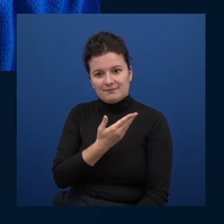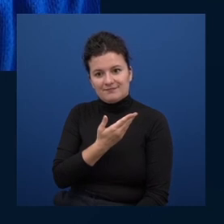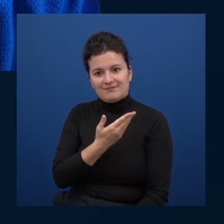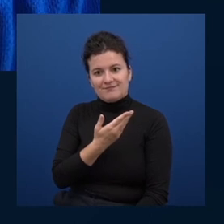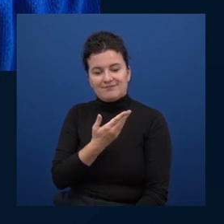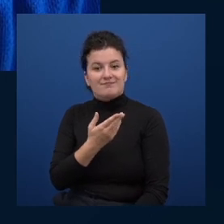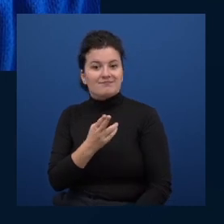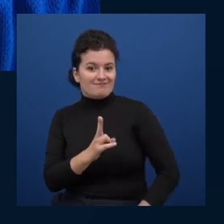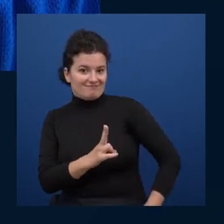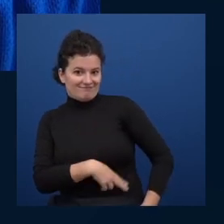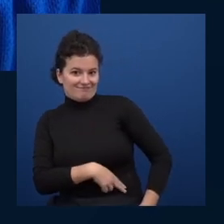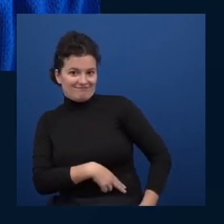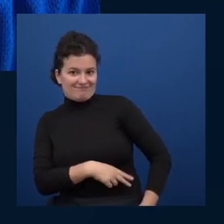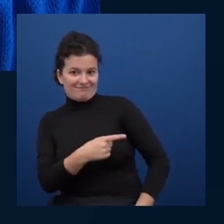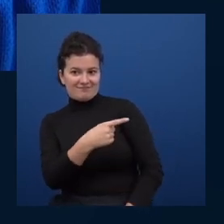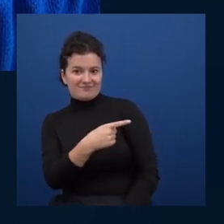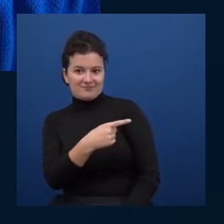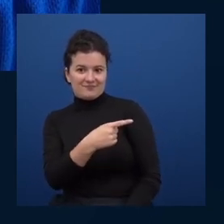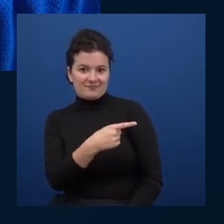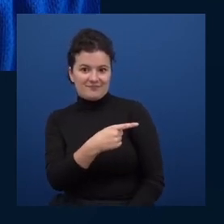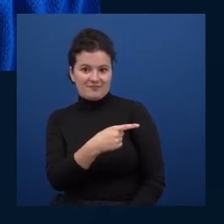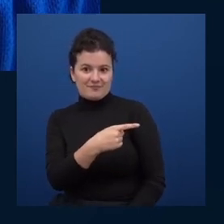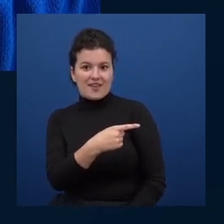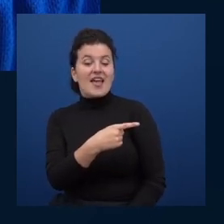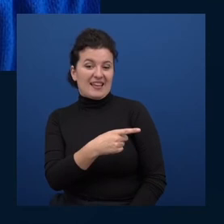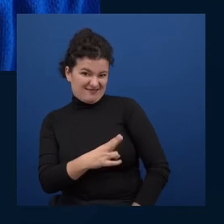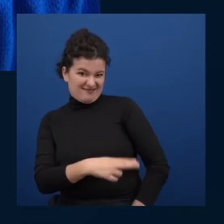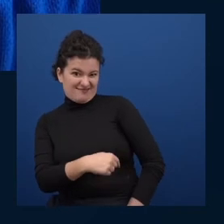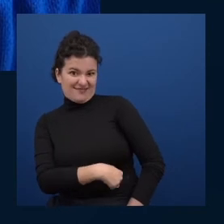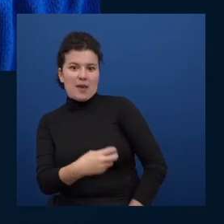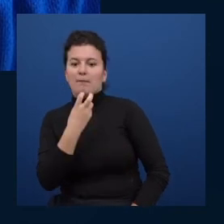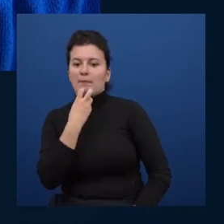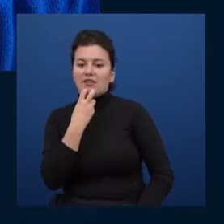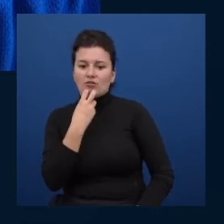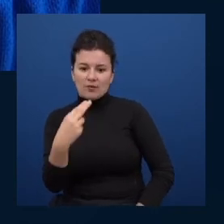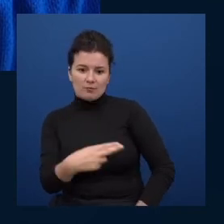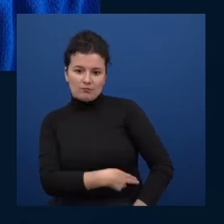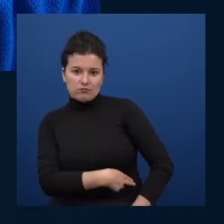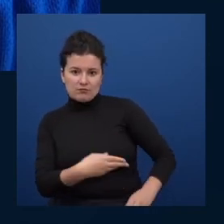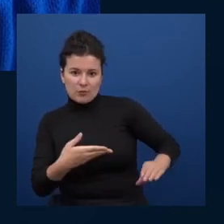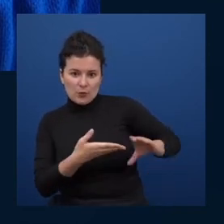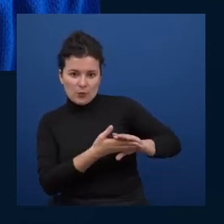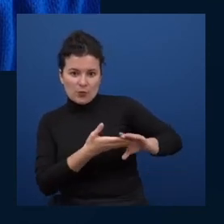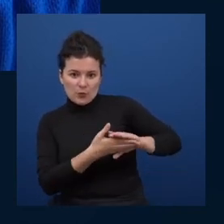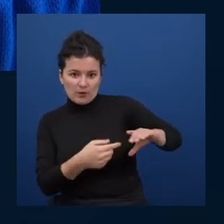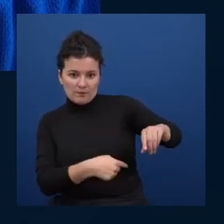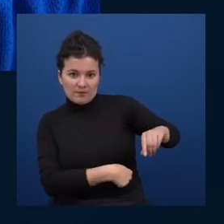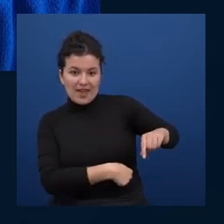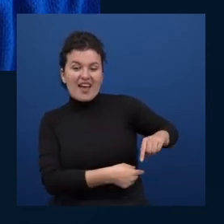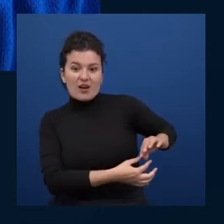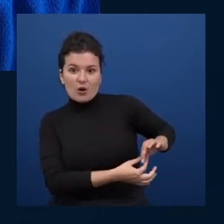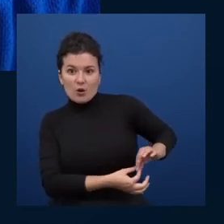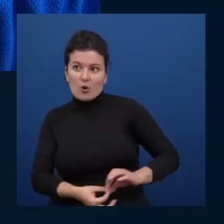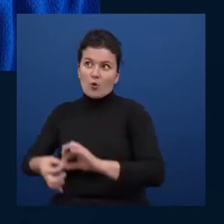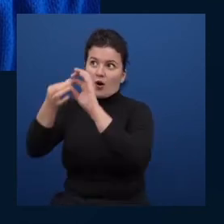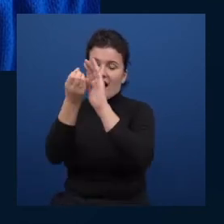that's in my stomach that has a battery and has bluetooth and goes to the cloud and all of